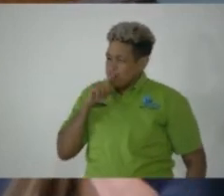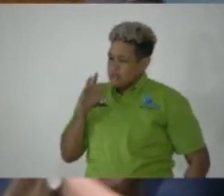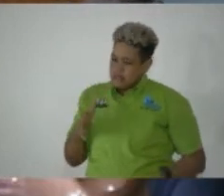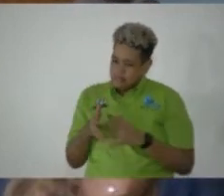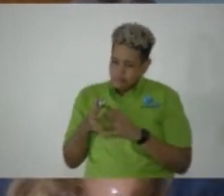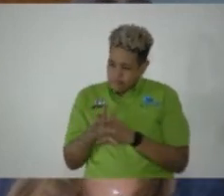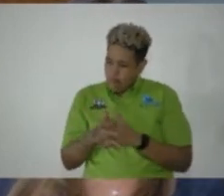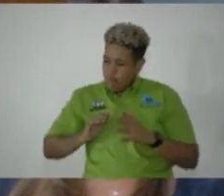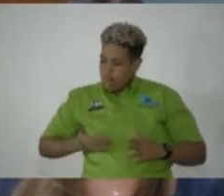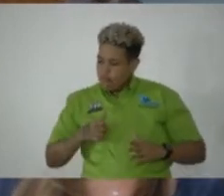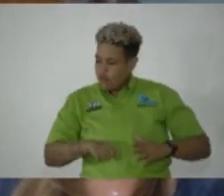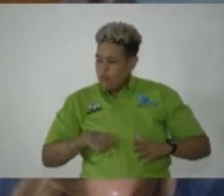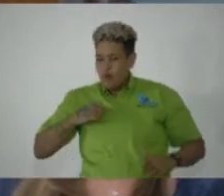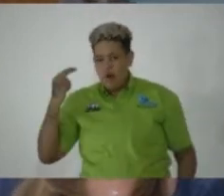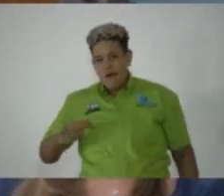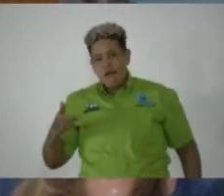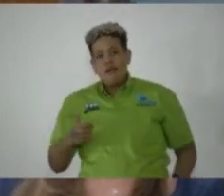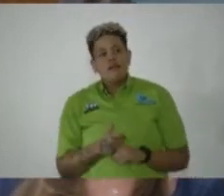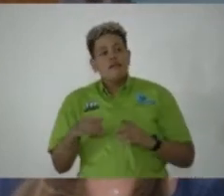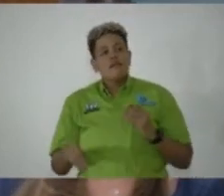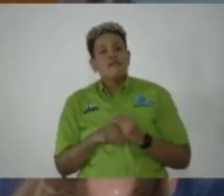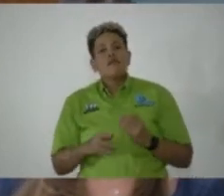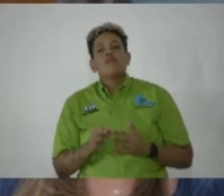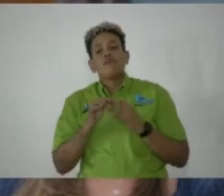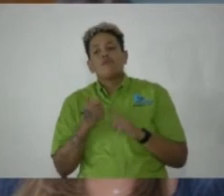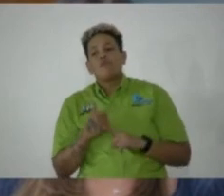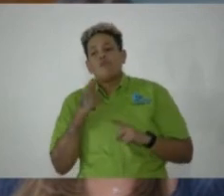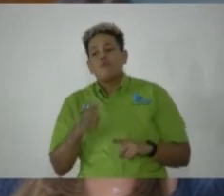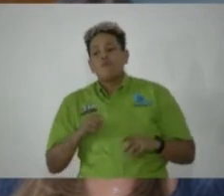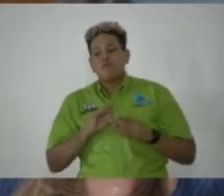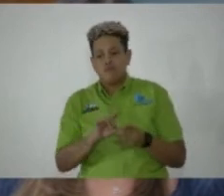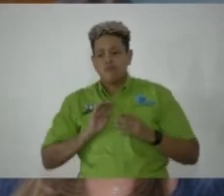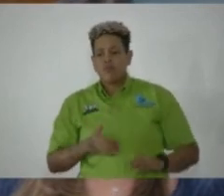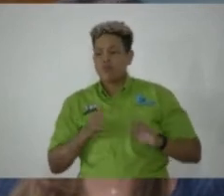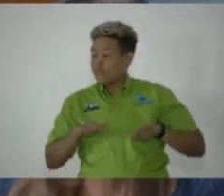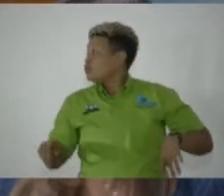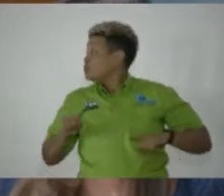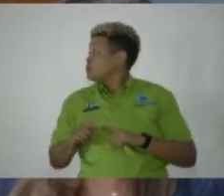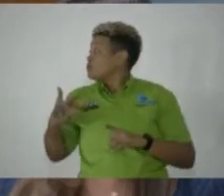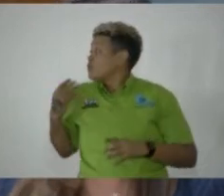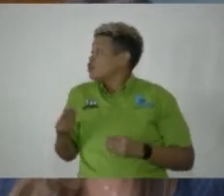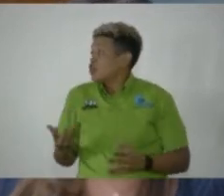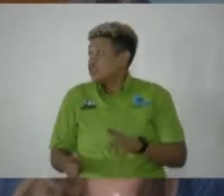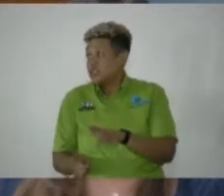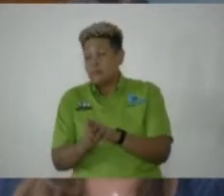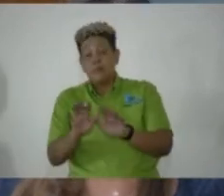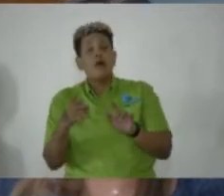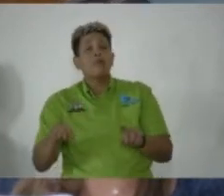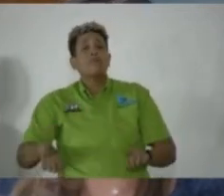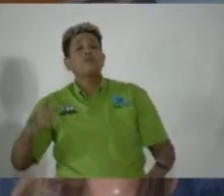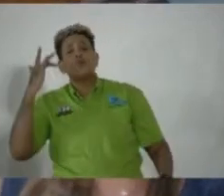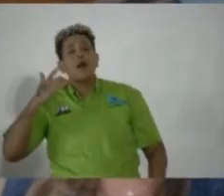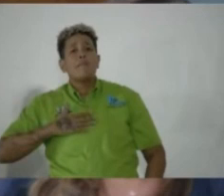our proud heritage, especially in the psyche of our children and generations to come. This is